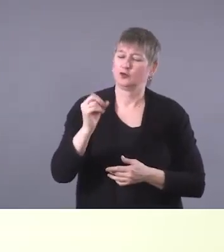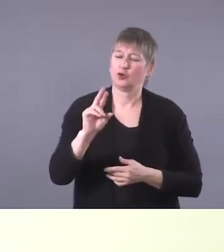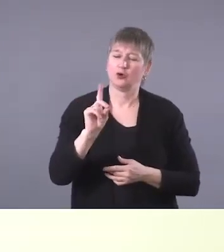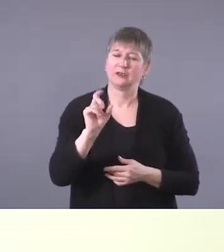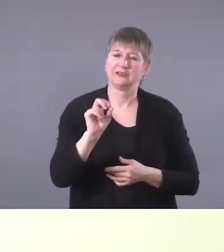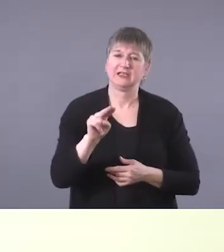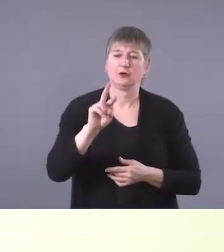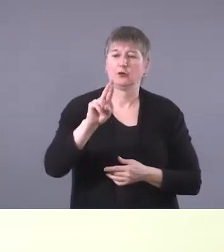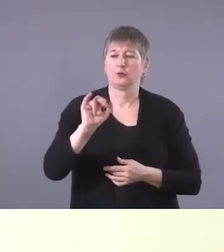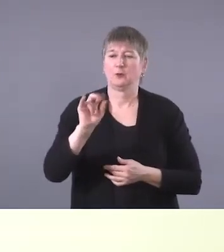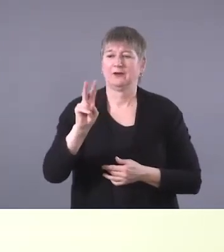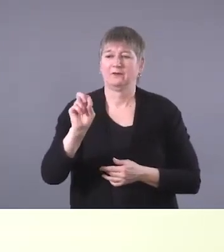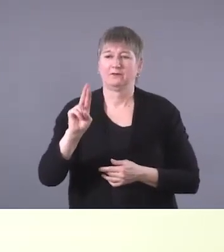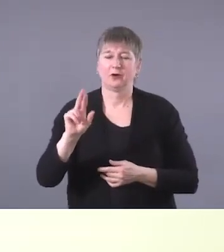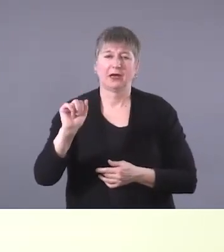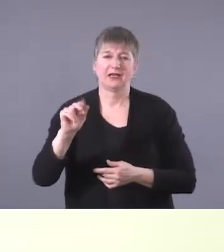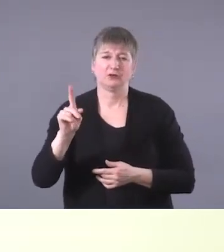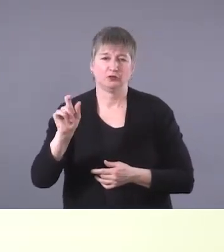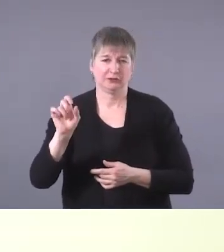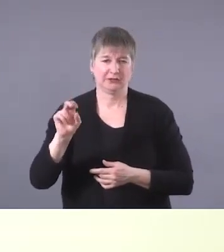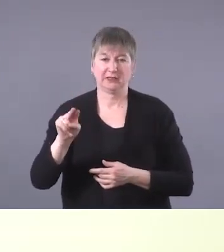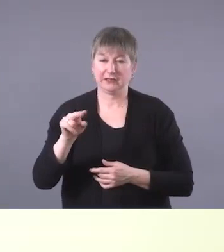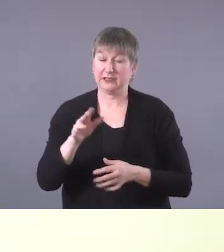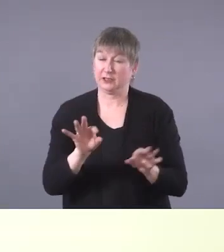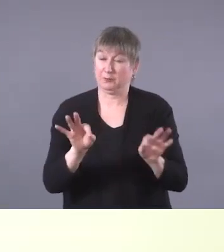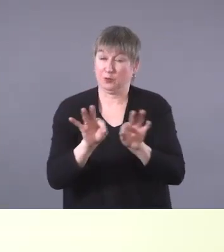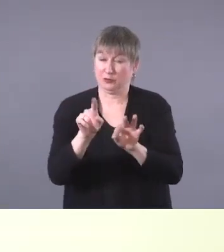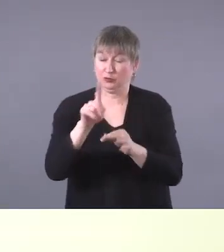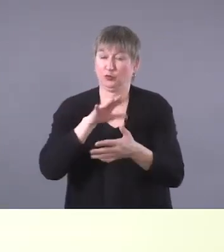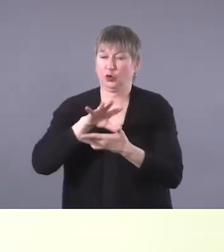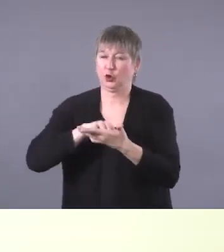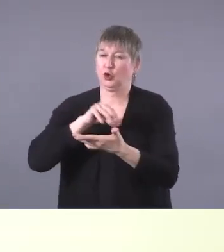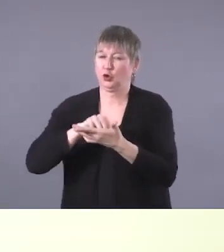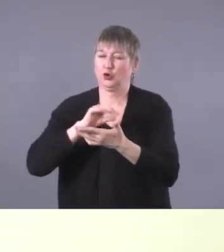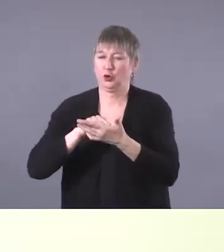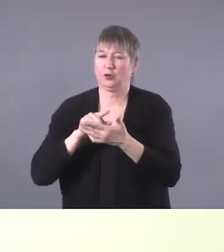to, um, to, uh, to learn more about it.